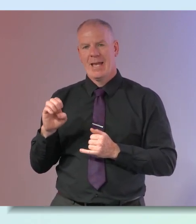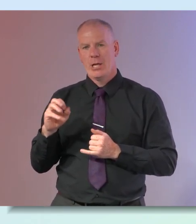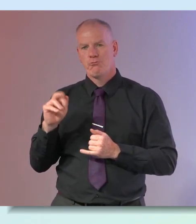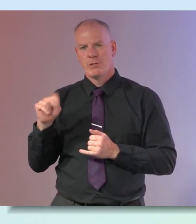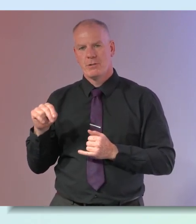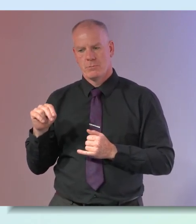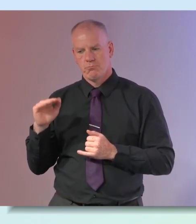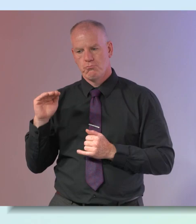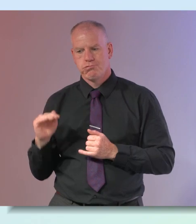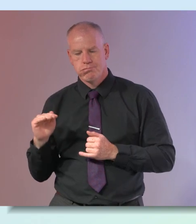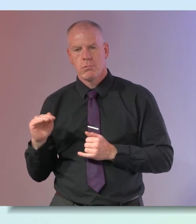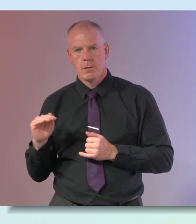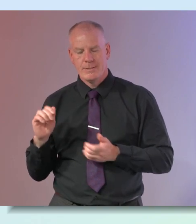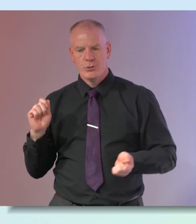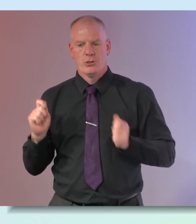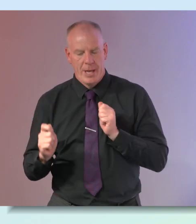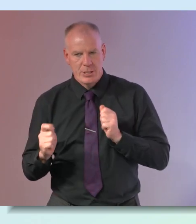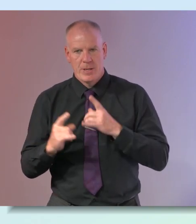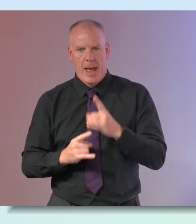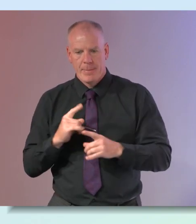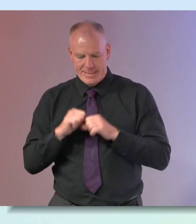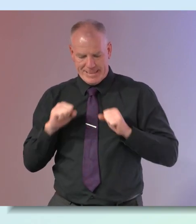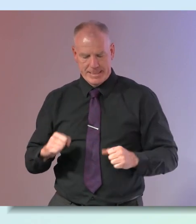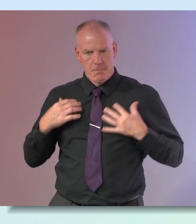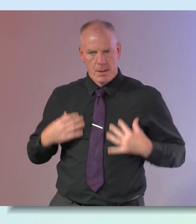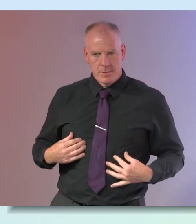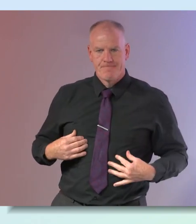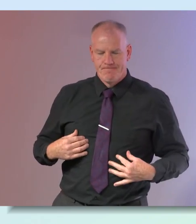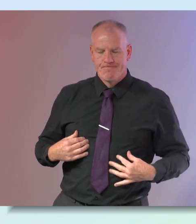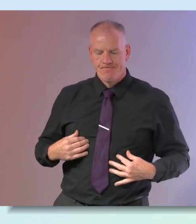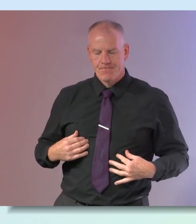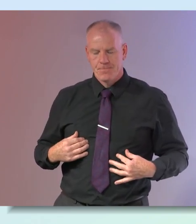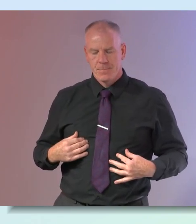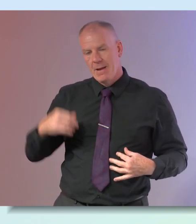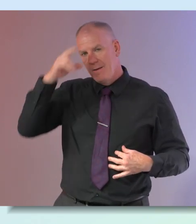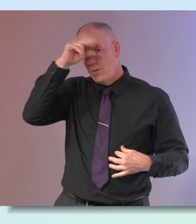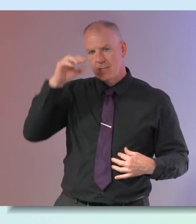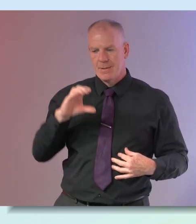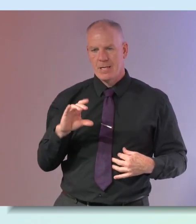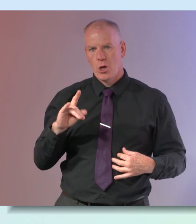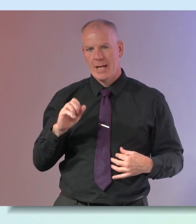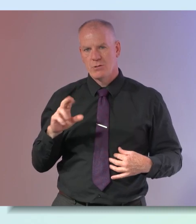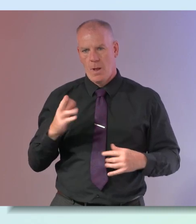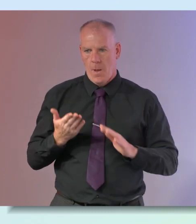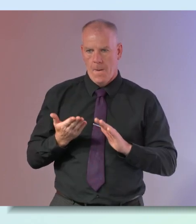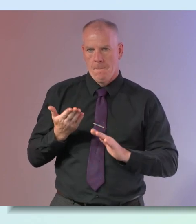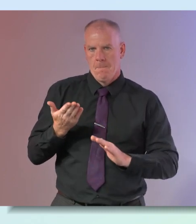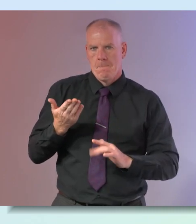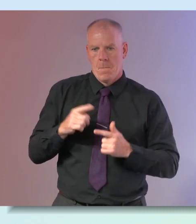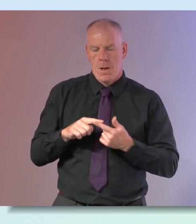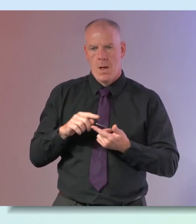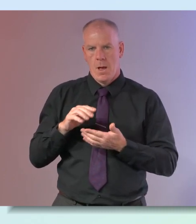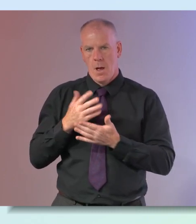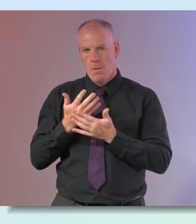huge changes occur in your metabolism so amongst other things your cholesterol starts to rise your blood